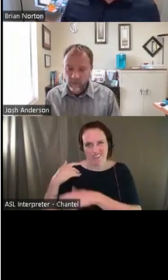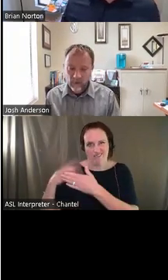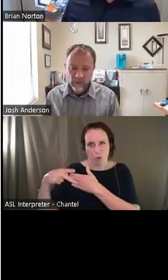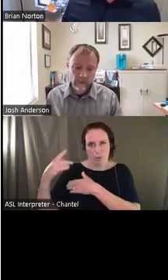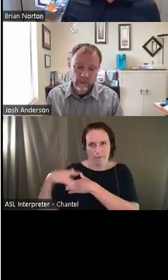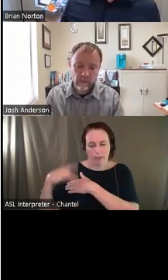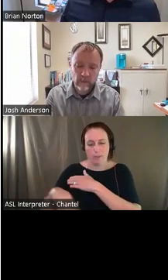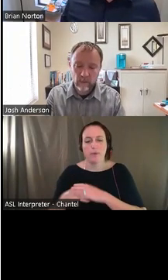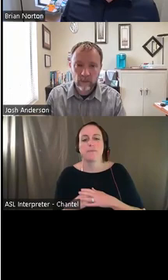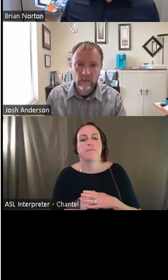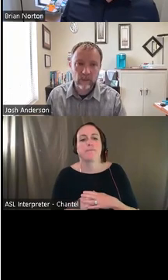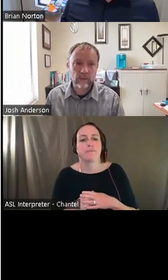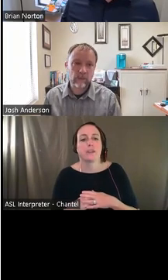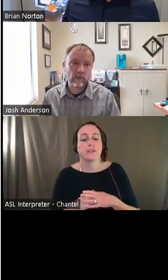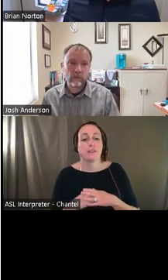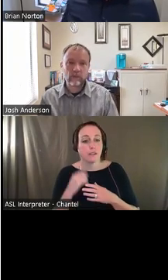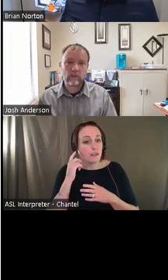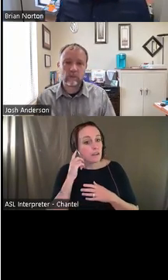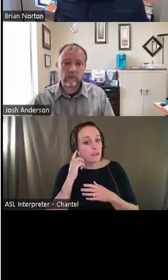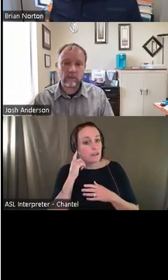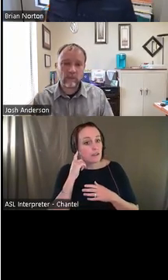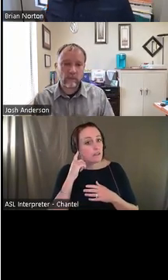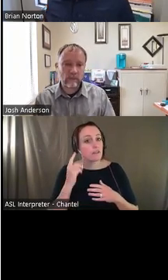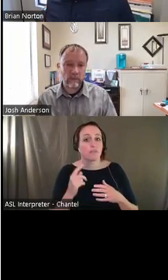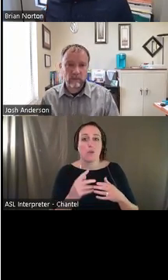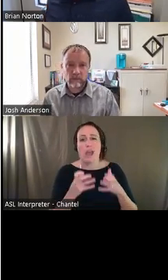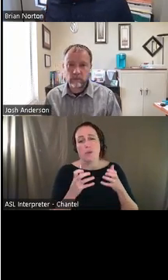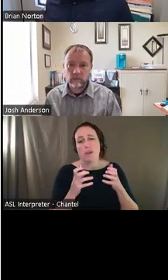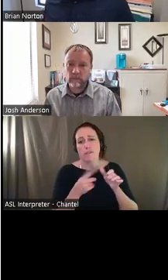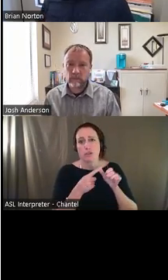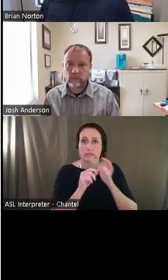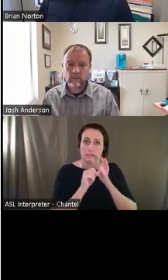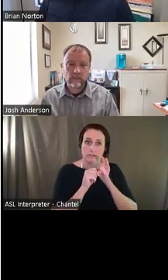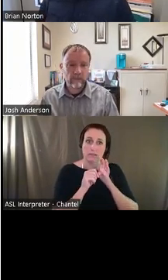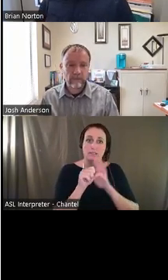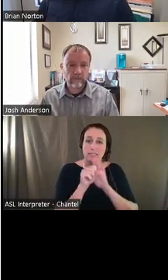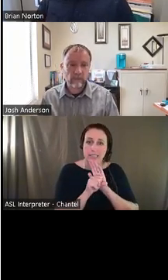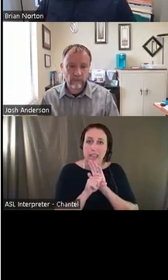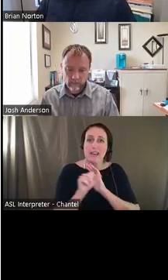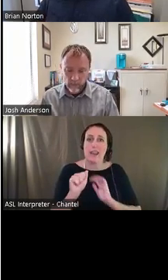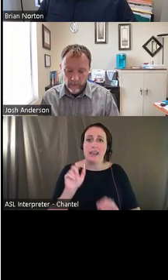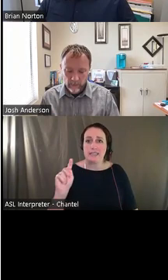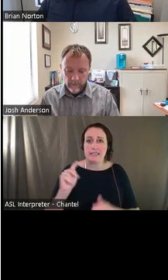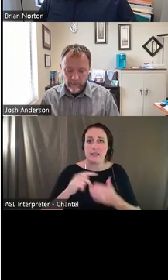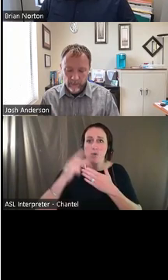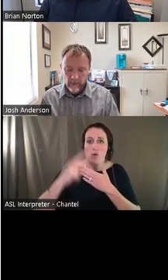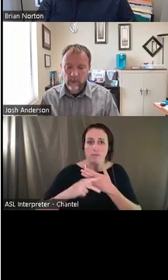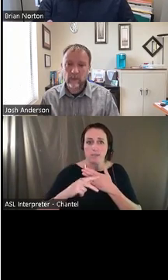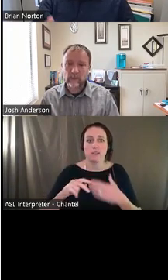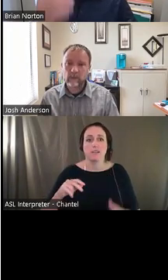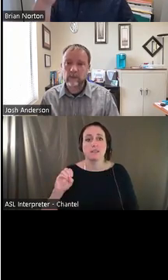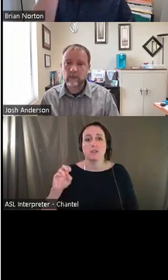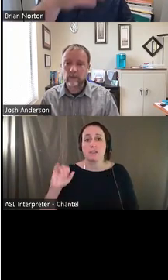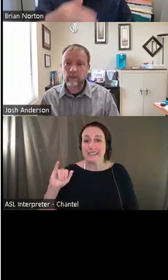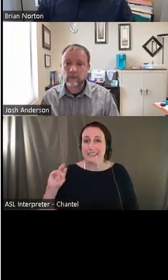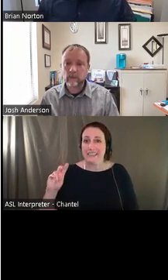attention to, uh, first and foremost, state AT programs. Um, so, uh, much like in data here in Indiana, WisTech